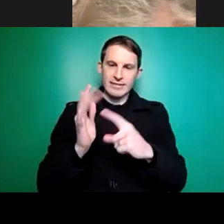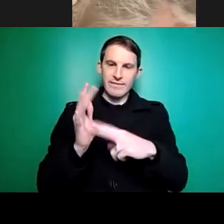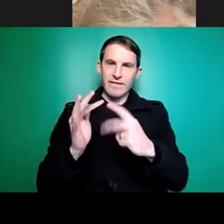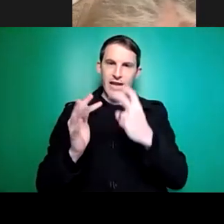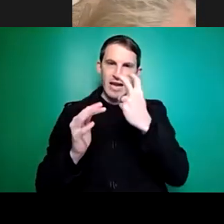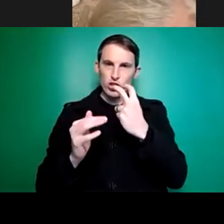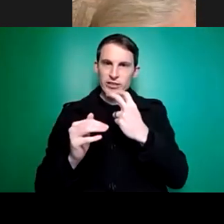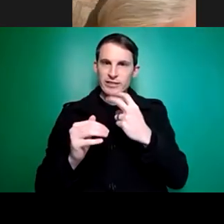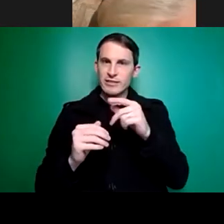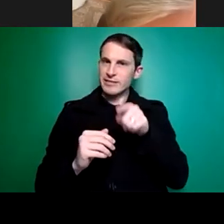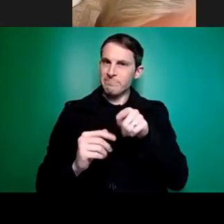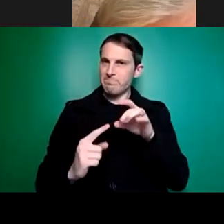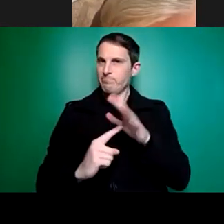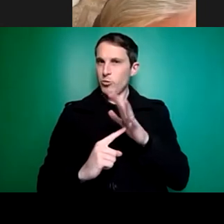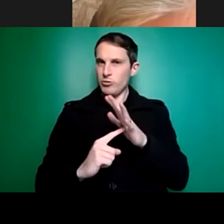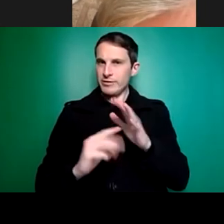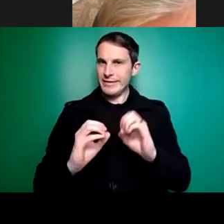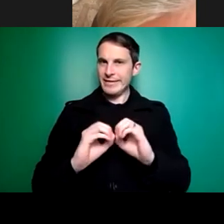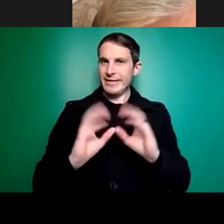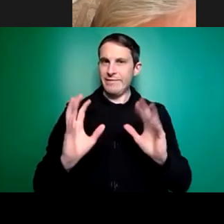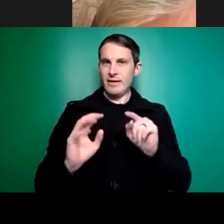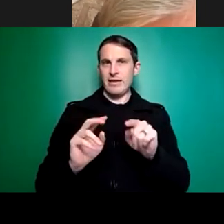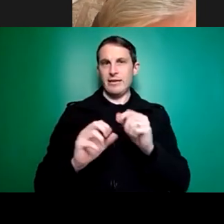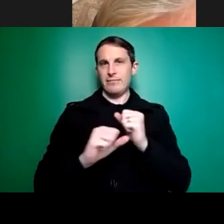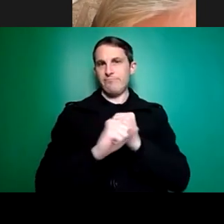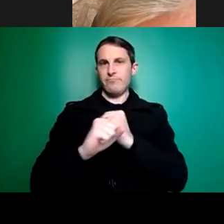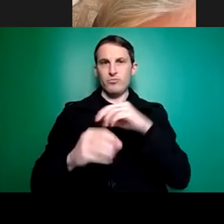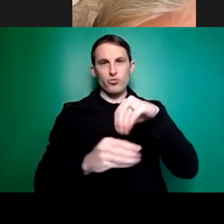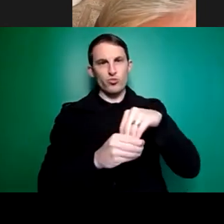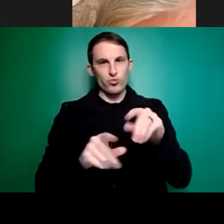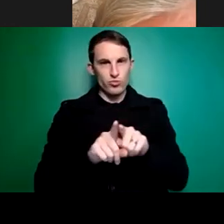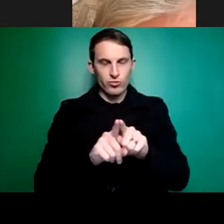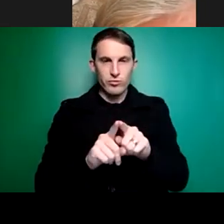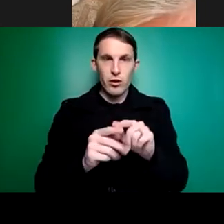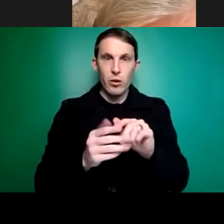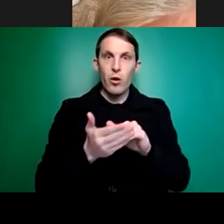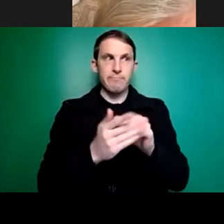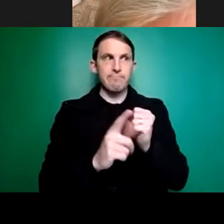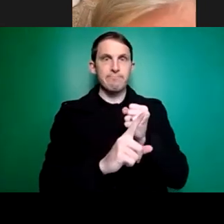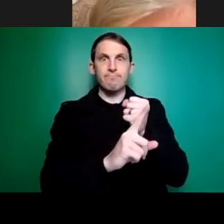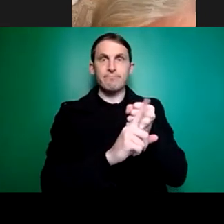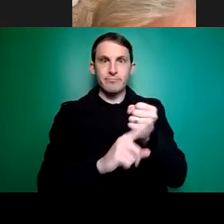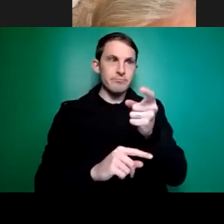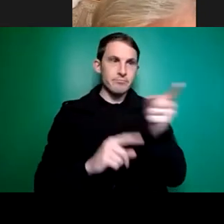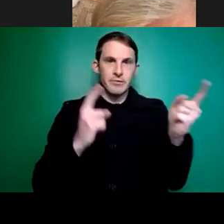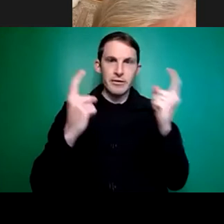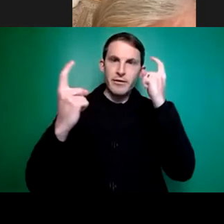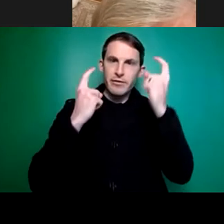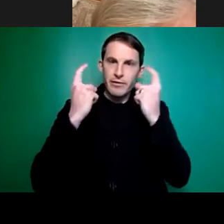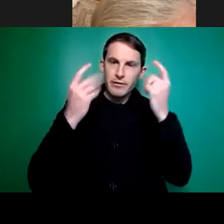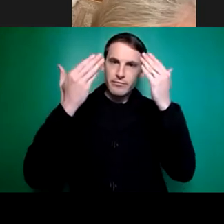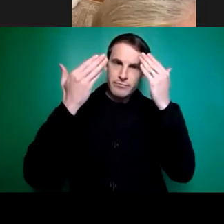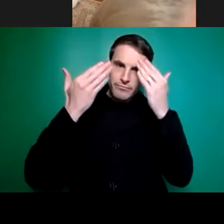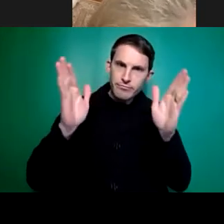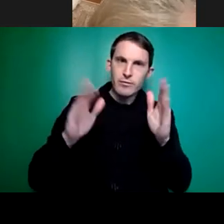want might actually be a very useful shift of focus, at